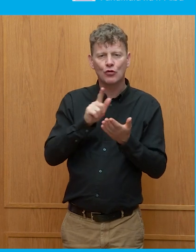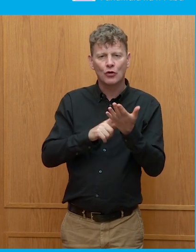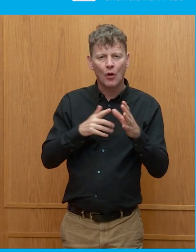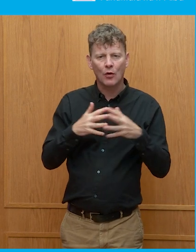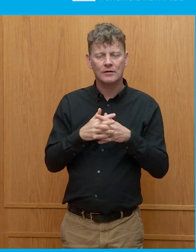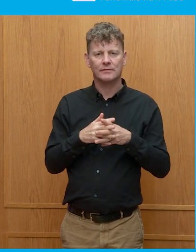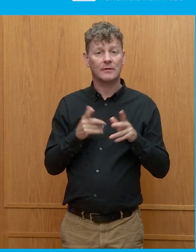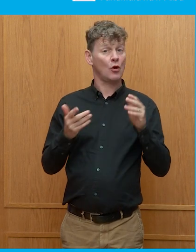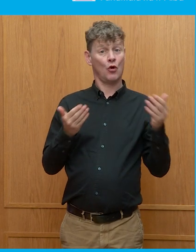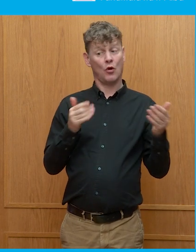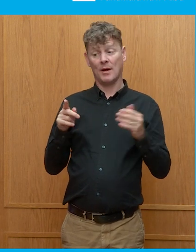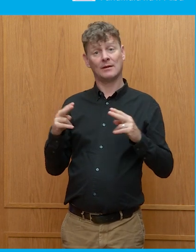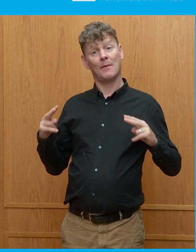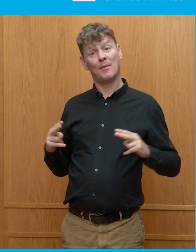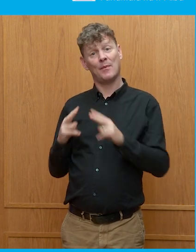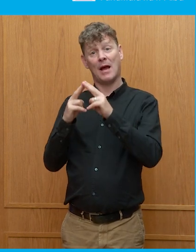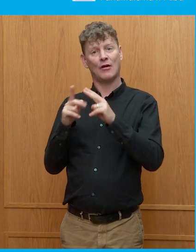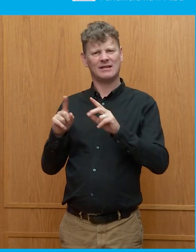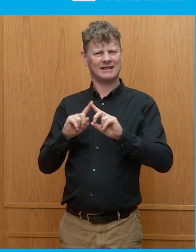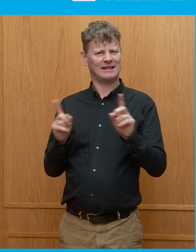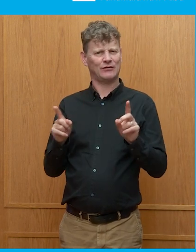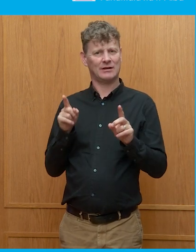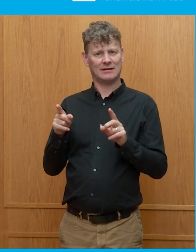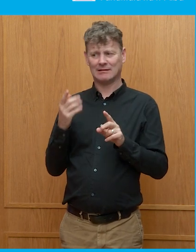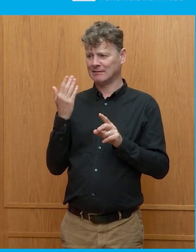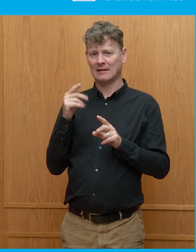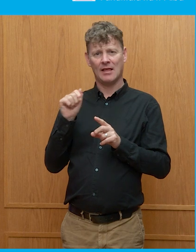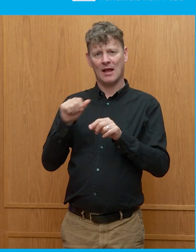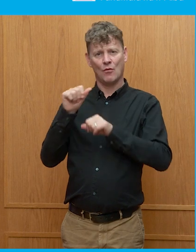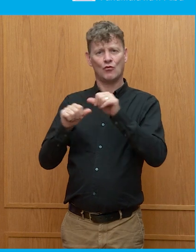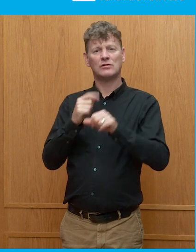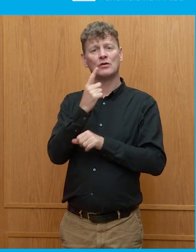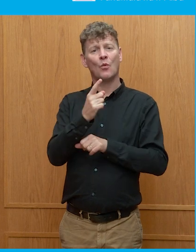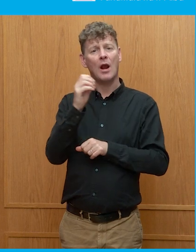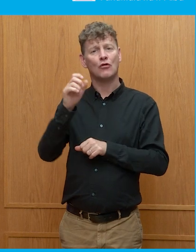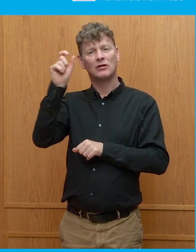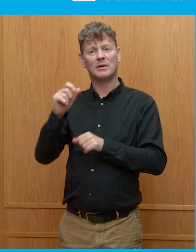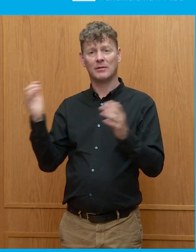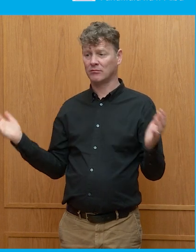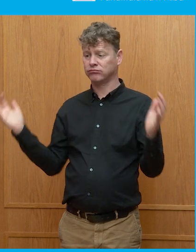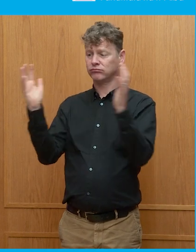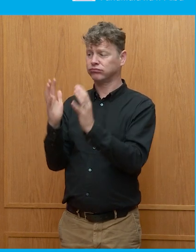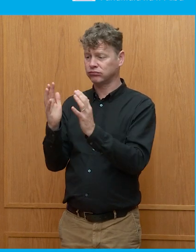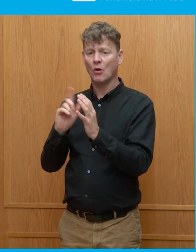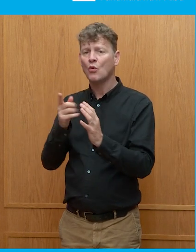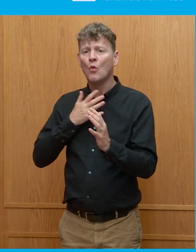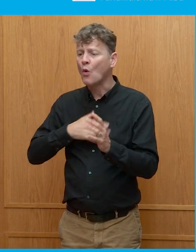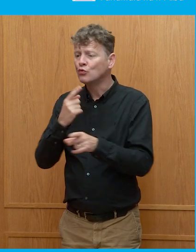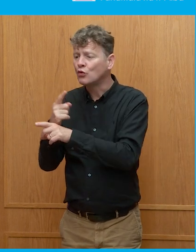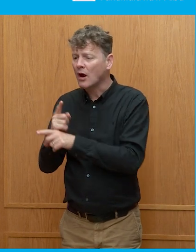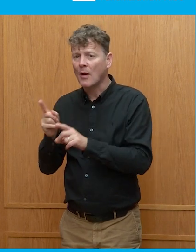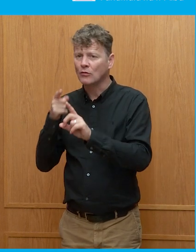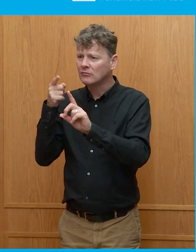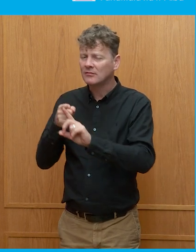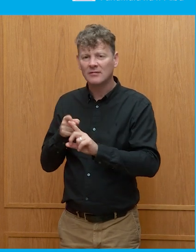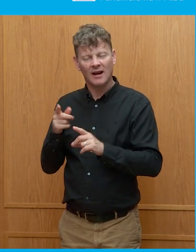different. They had just initiated their process, brought together 100 people and asked them what they'd like to talk about. And of course, that wasn't